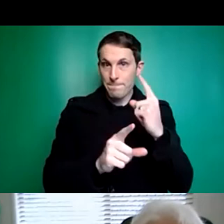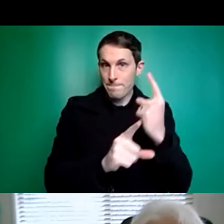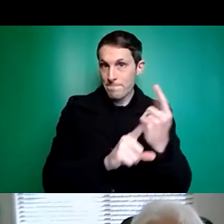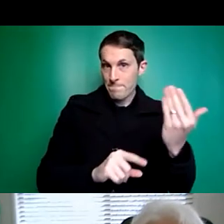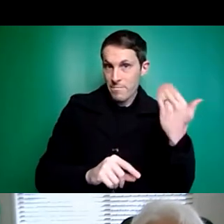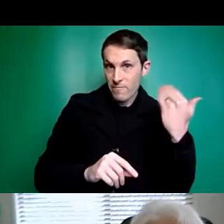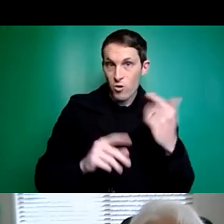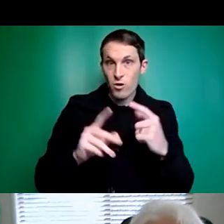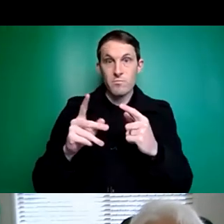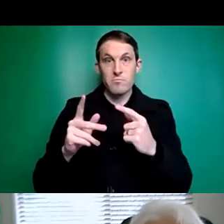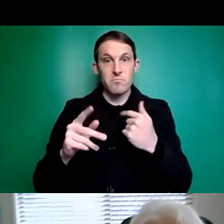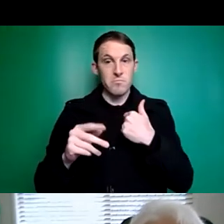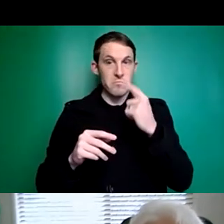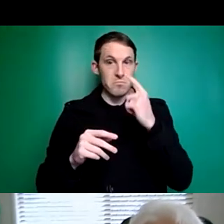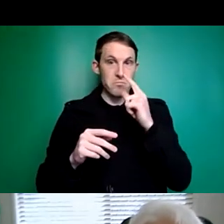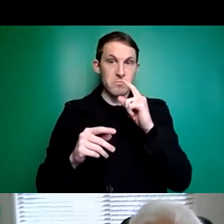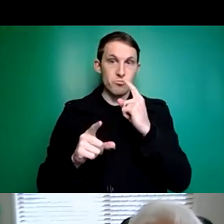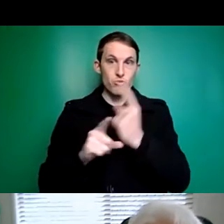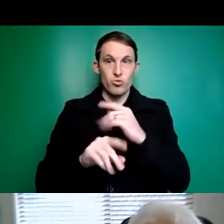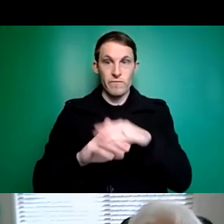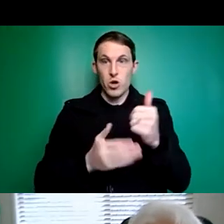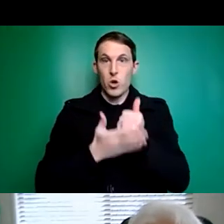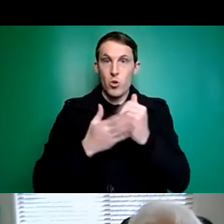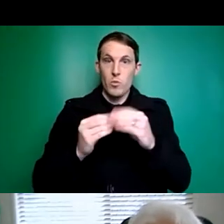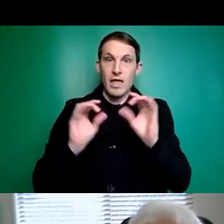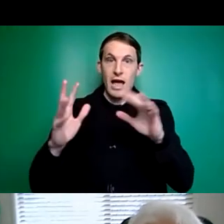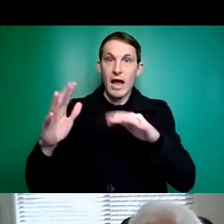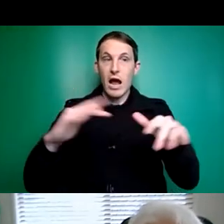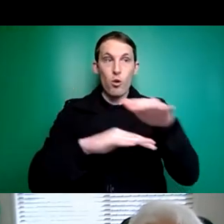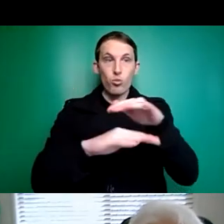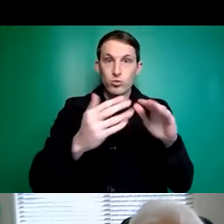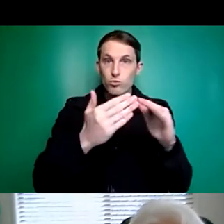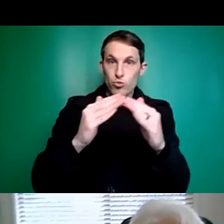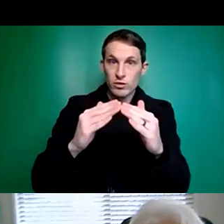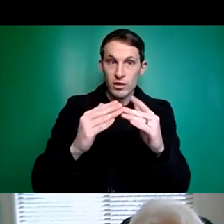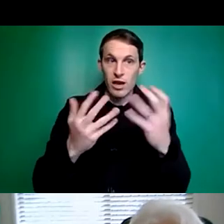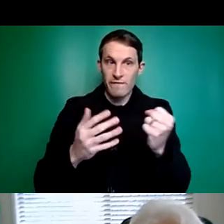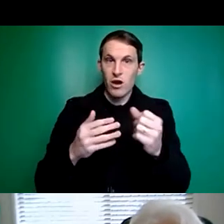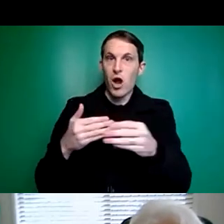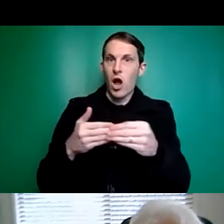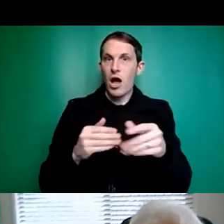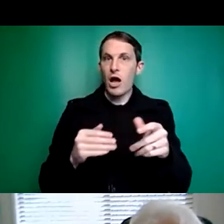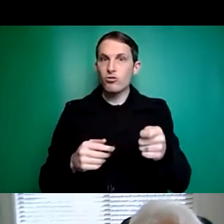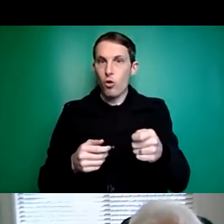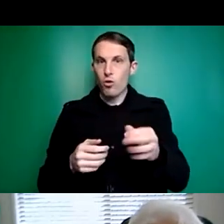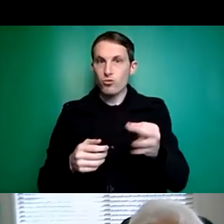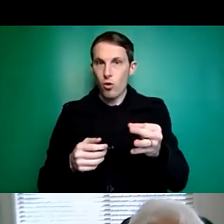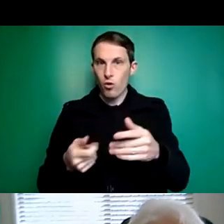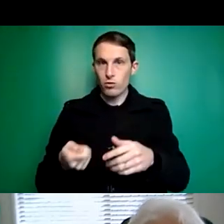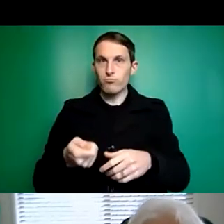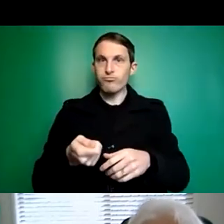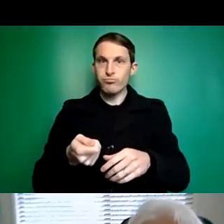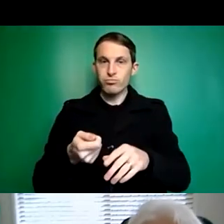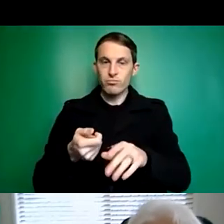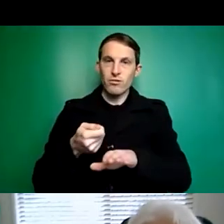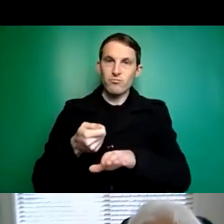If I begin with getting around, I have a guide dog, as you do. Seems strange to think of the dog's technology,